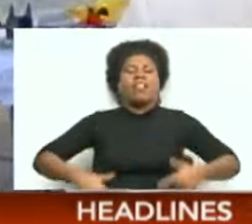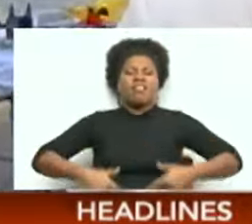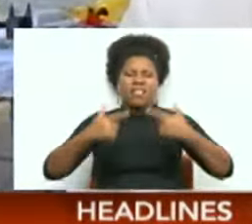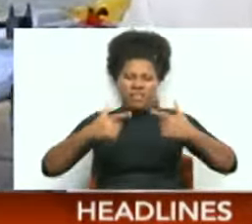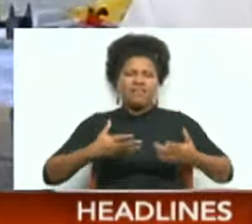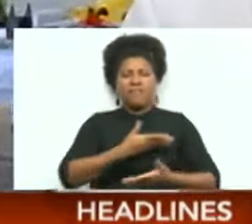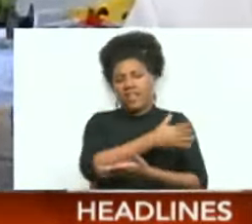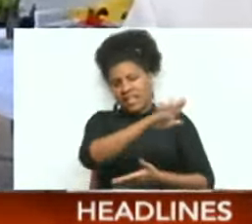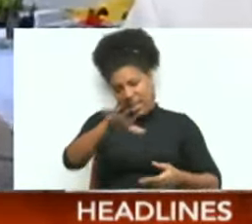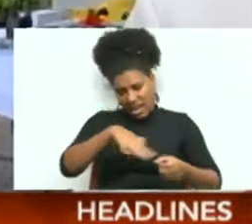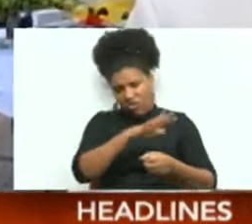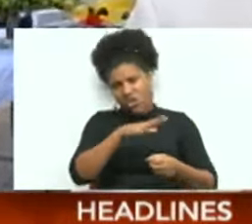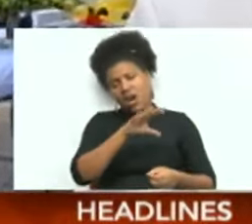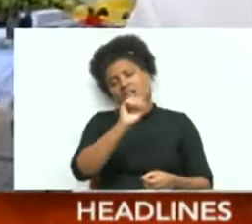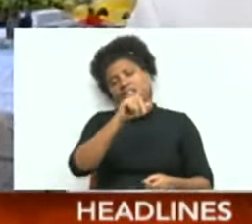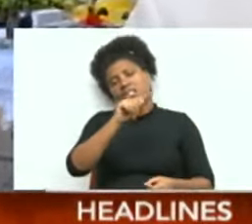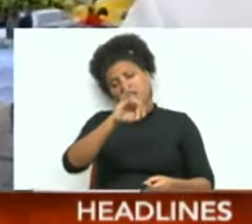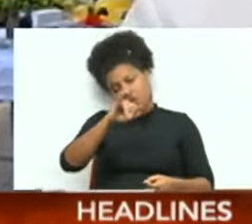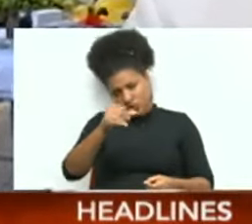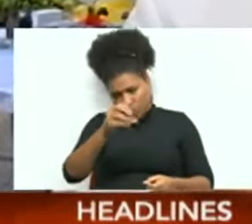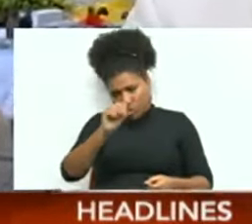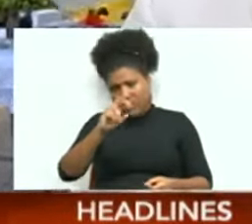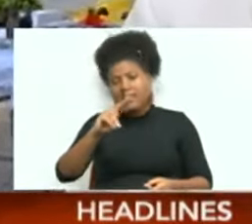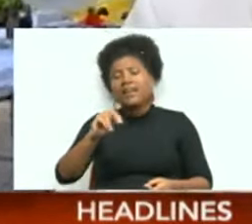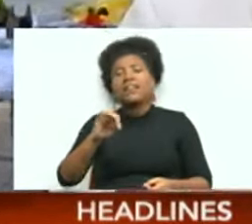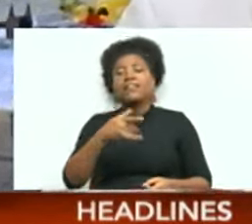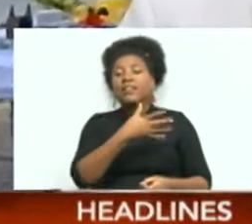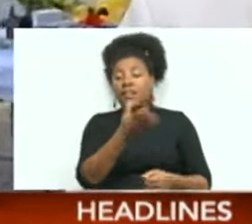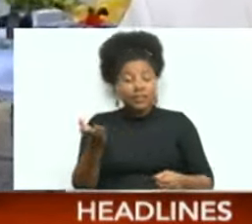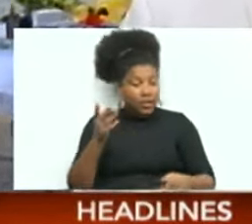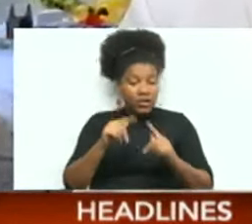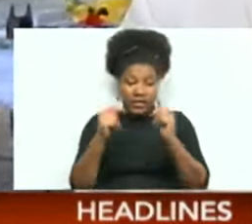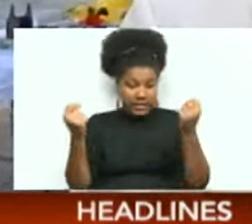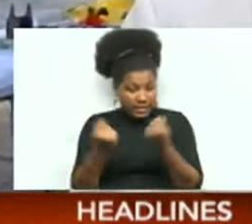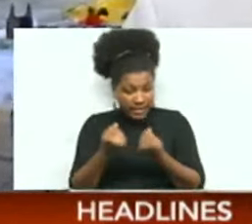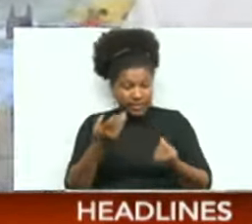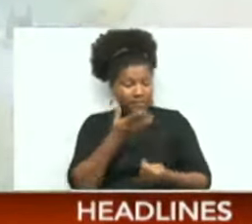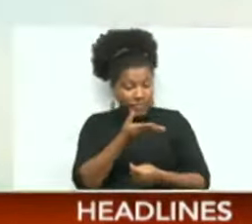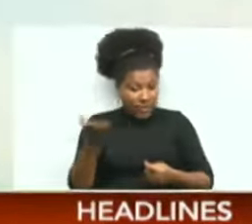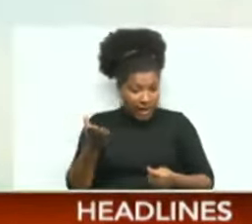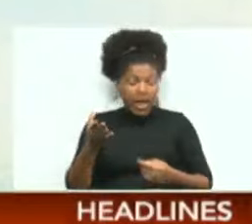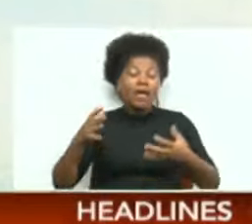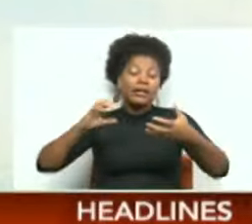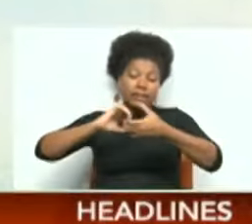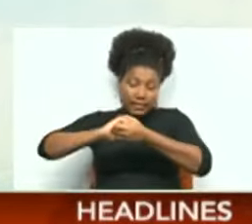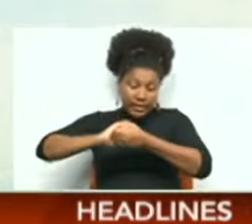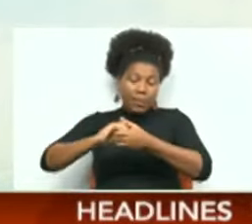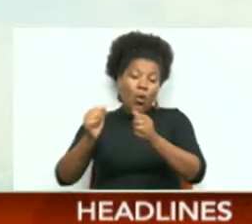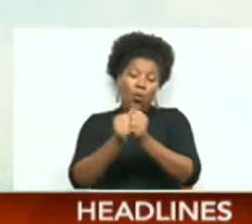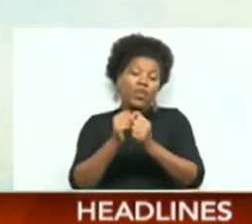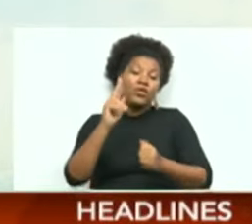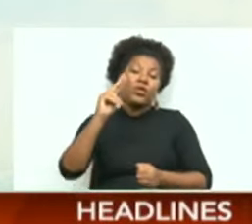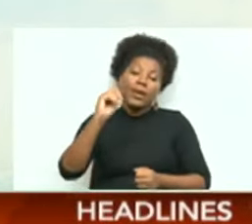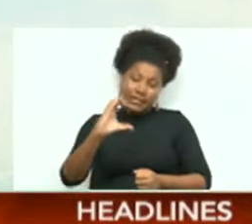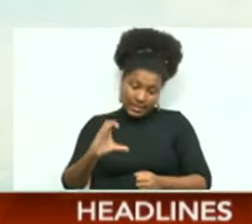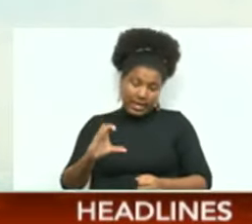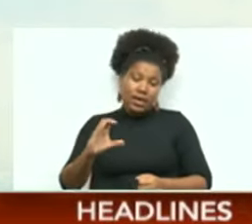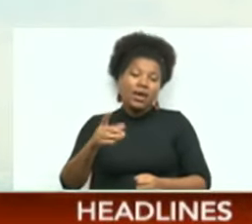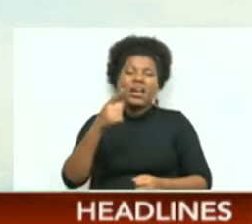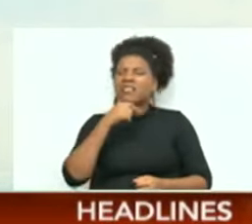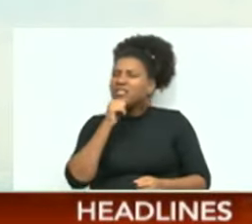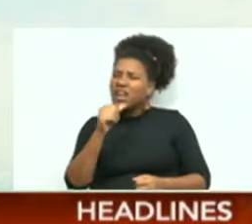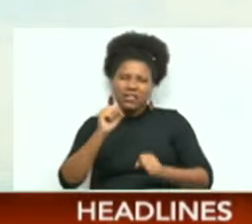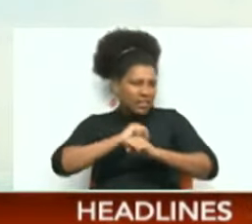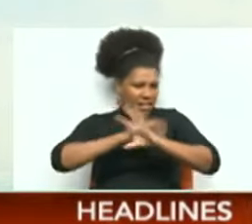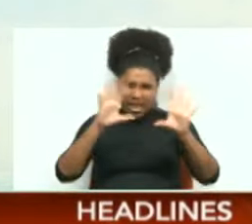in that constituency. Even though Griffith and the NTA teamed up with the United National Congress for the local government election, it is unclear if